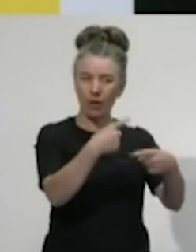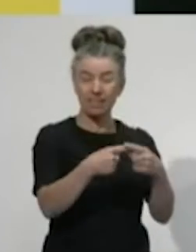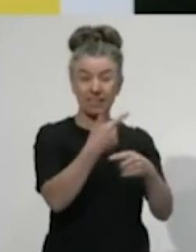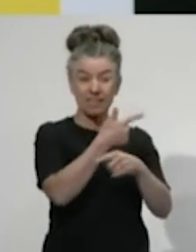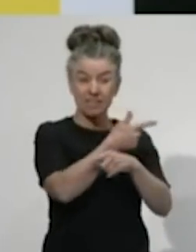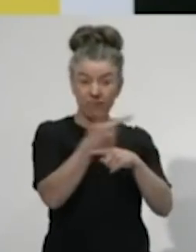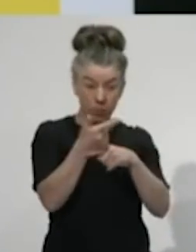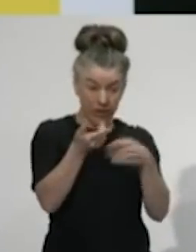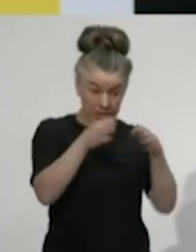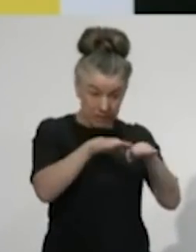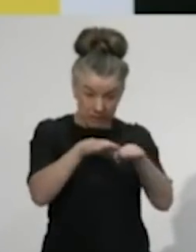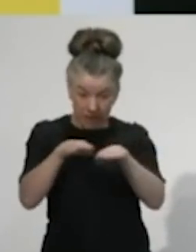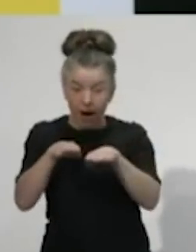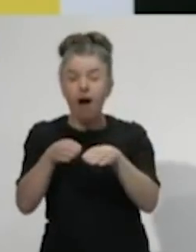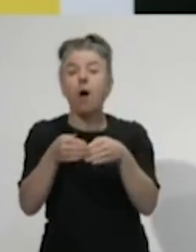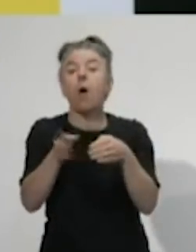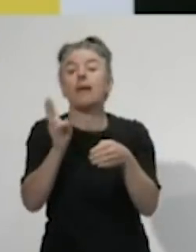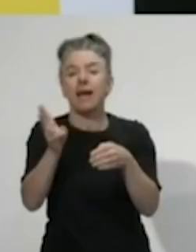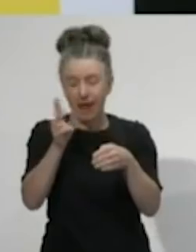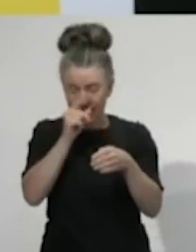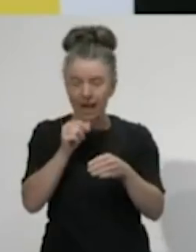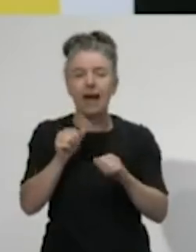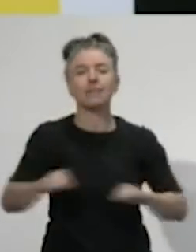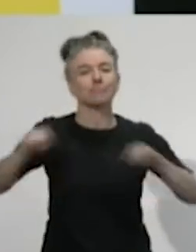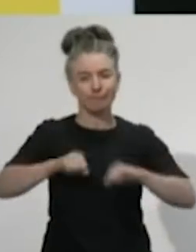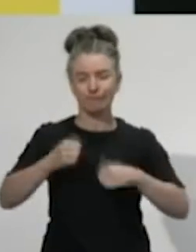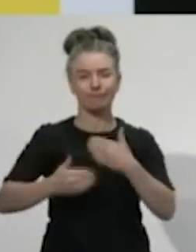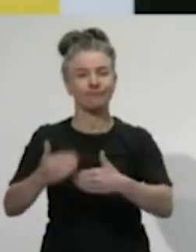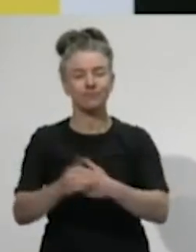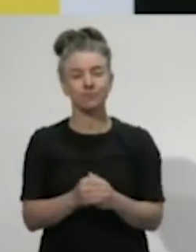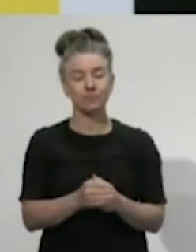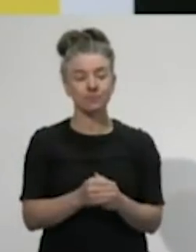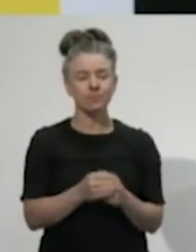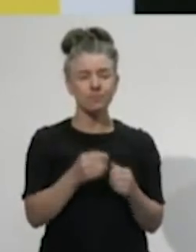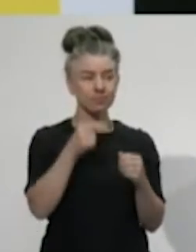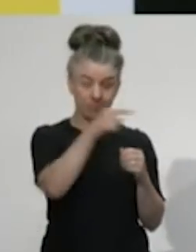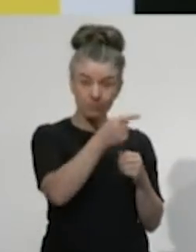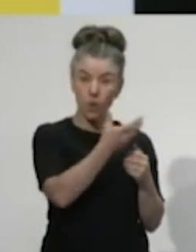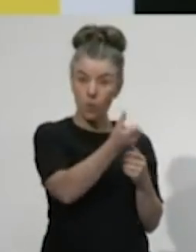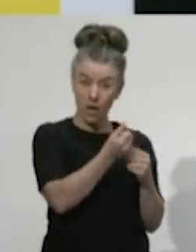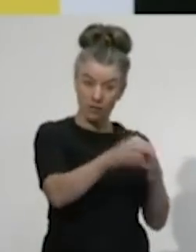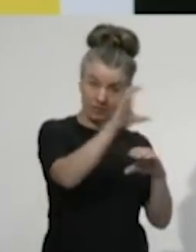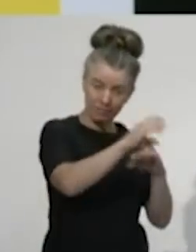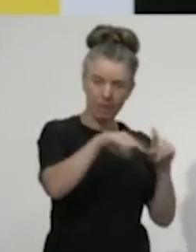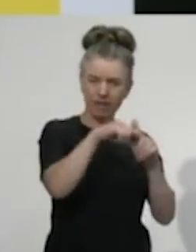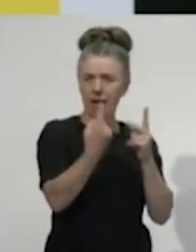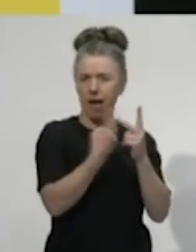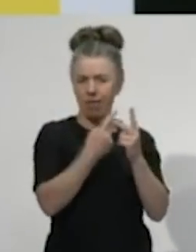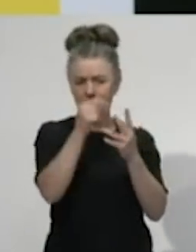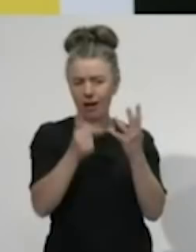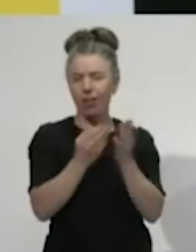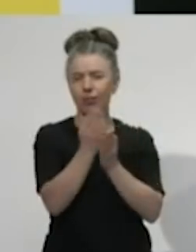at level two. Sitting alongside the wage subsidy has been the largest suite of business tax changes in modern history,